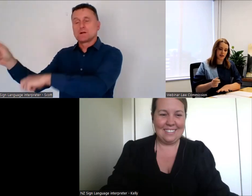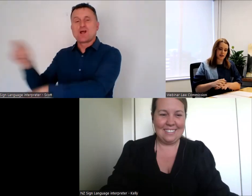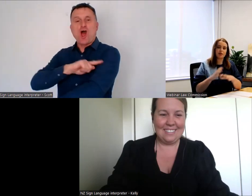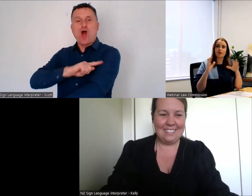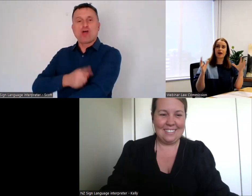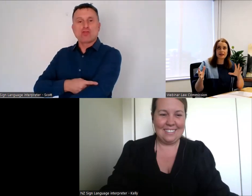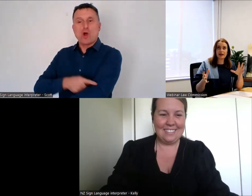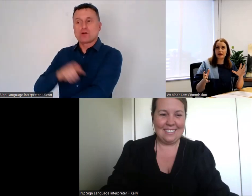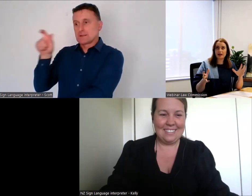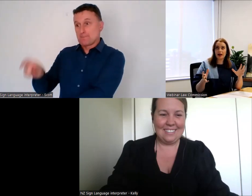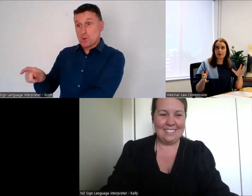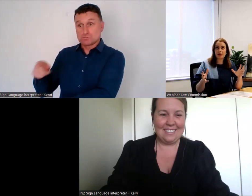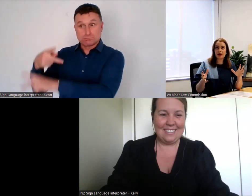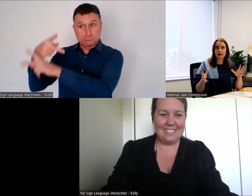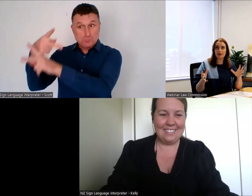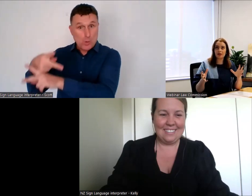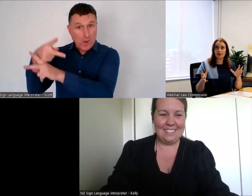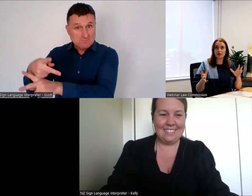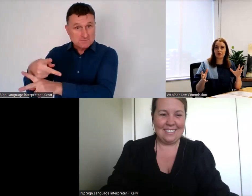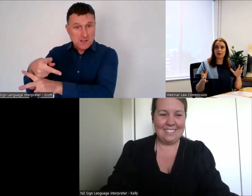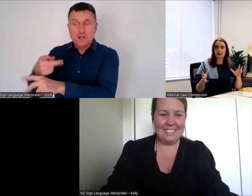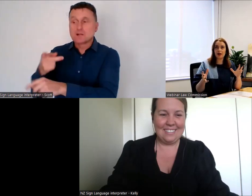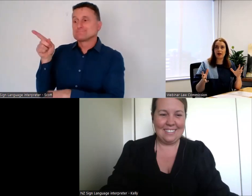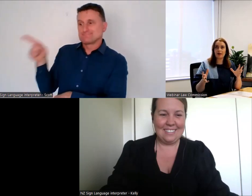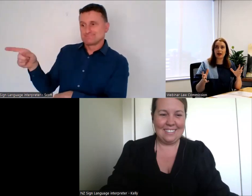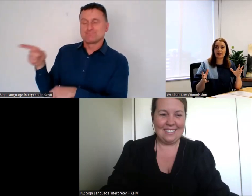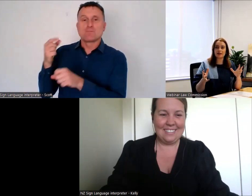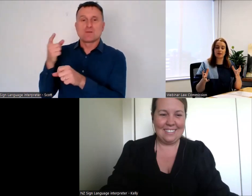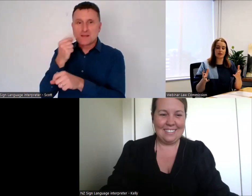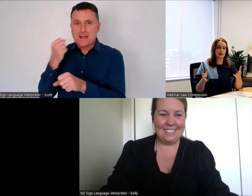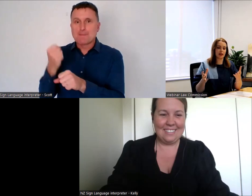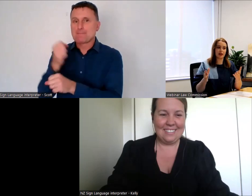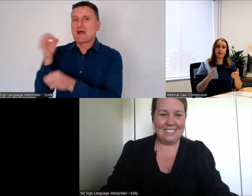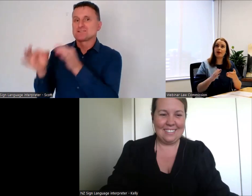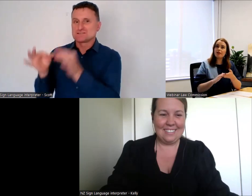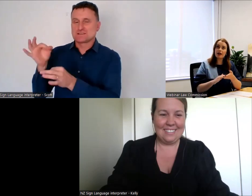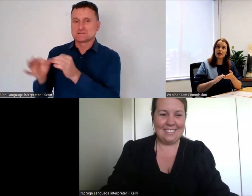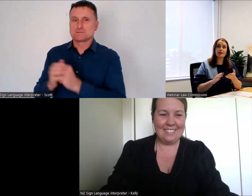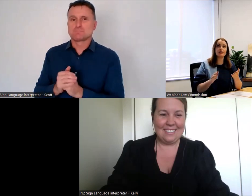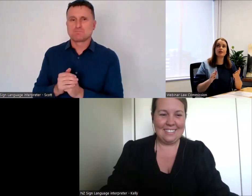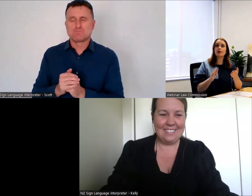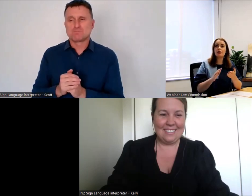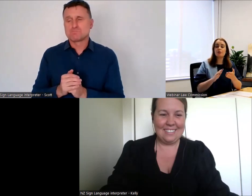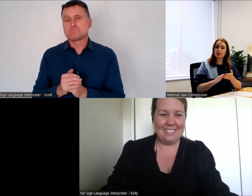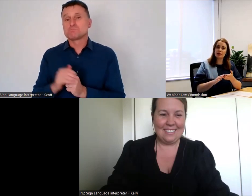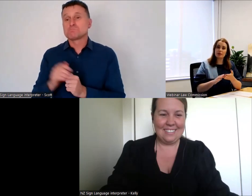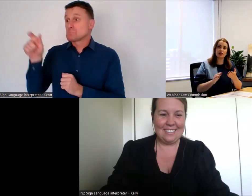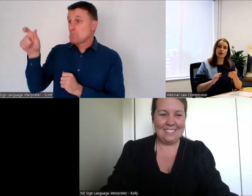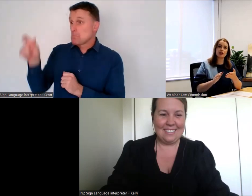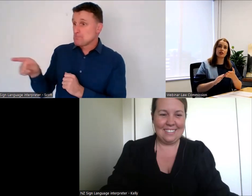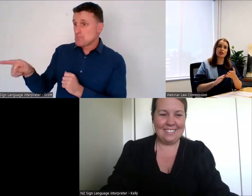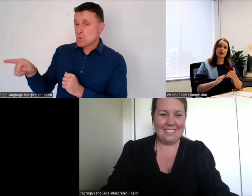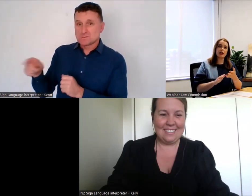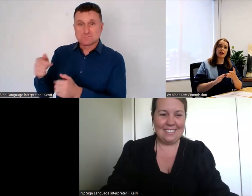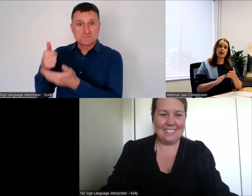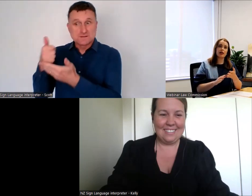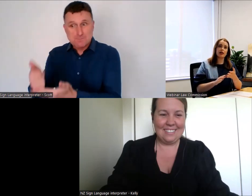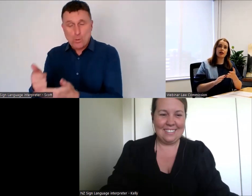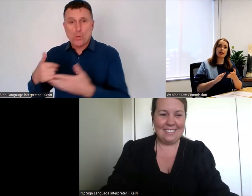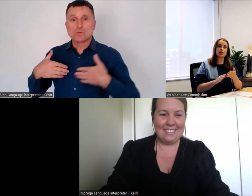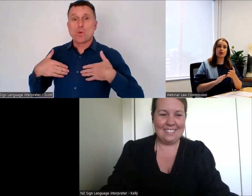And some of the ways that that can happen is through mechanisms like welfare guardians, property managers,